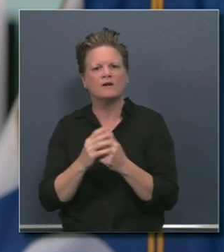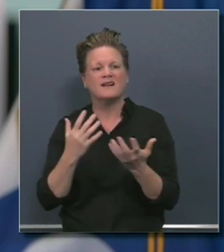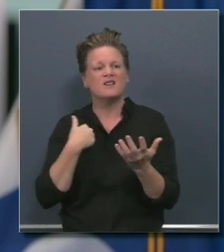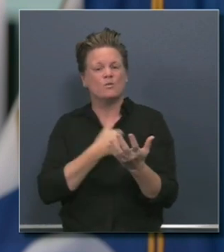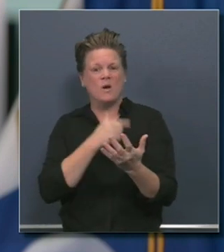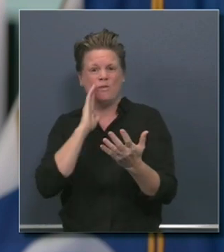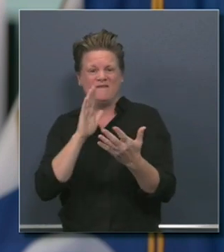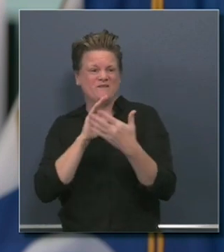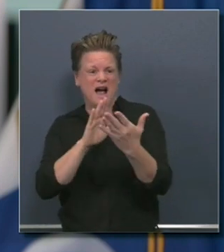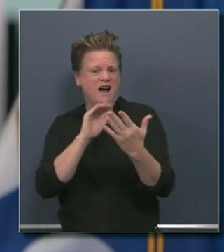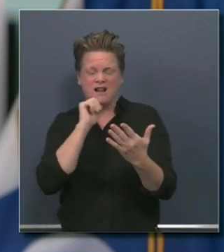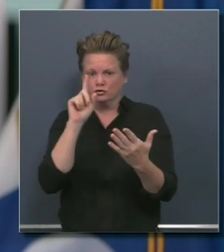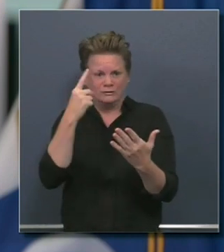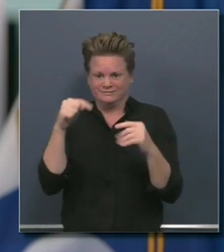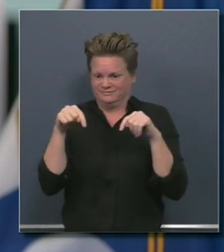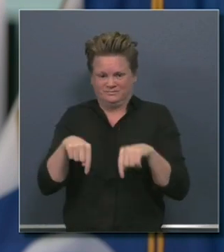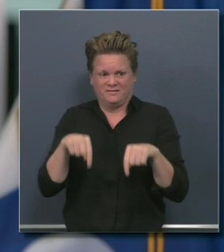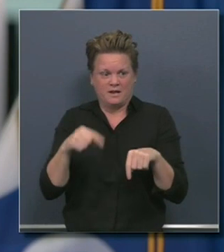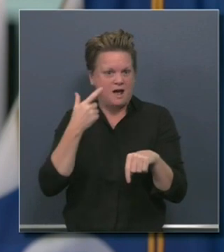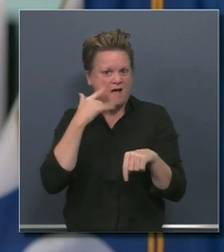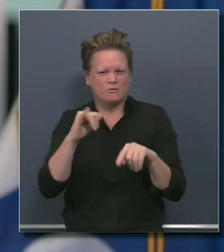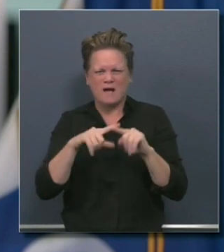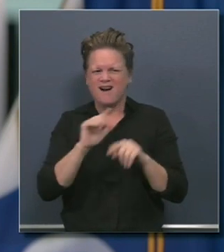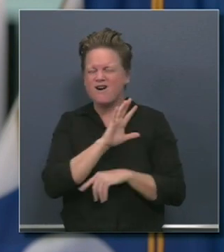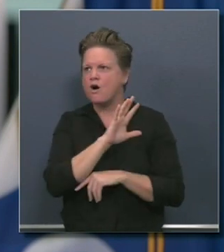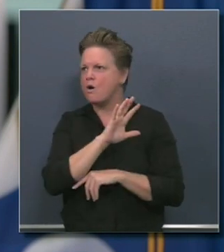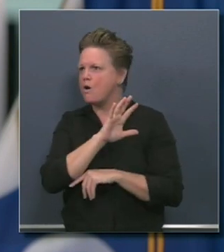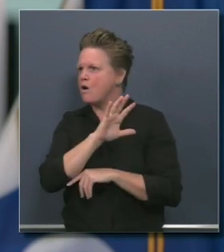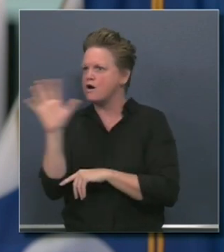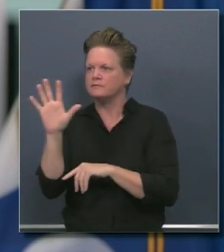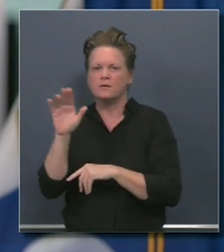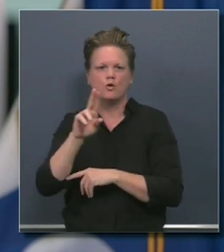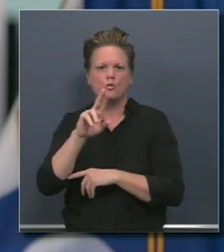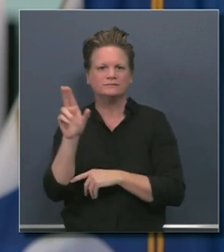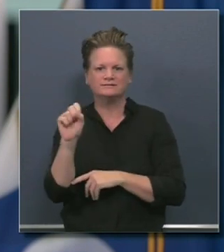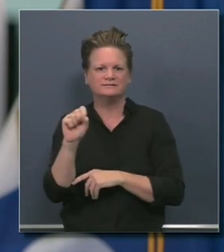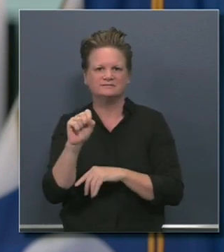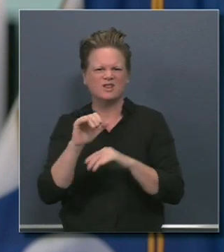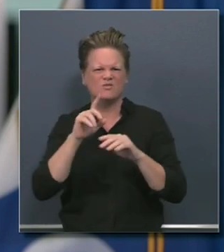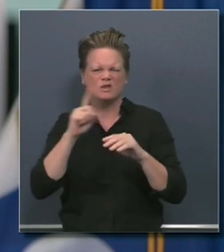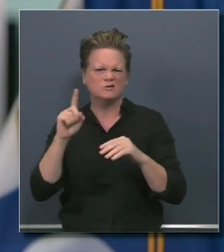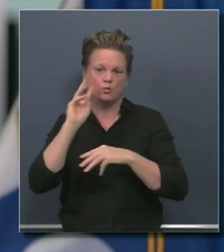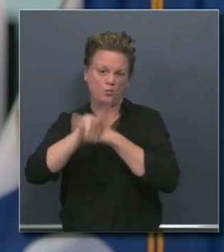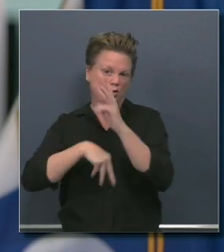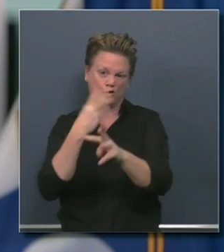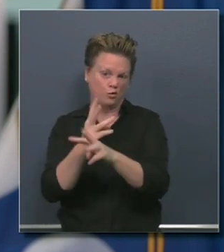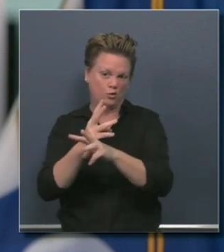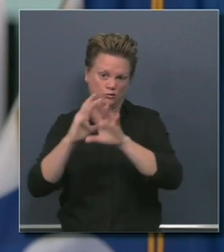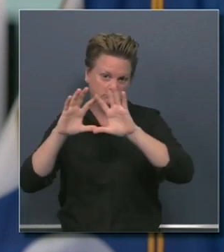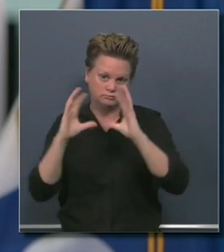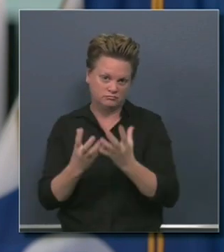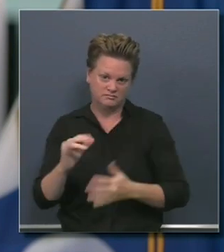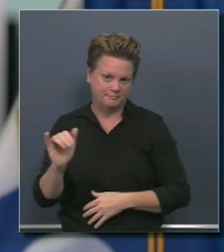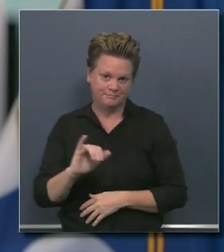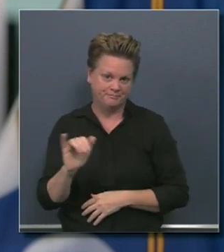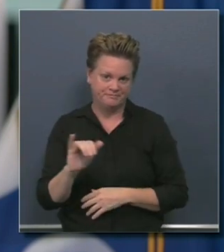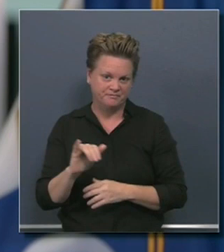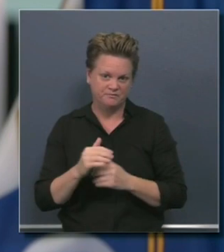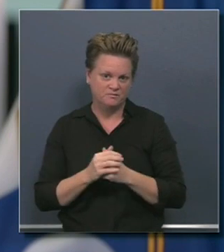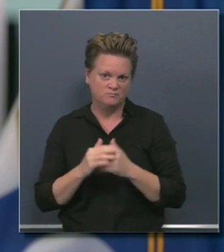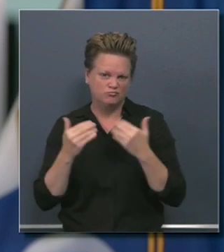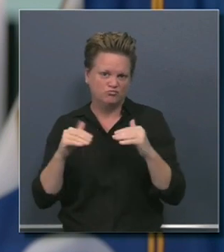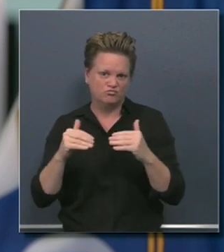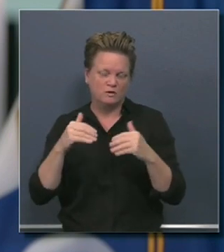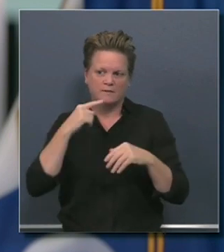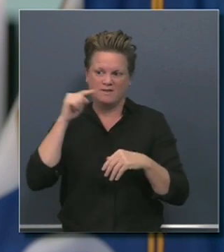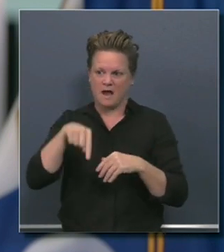the United States, and for that matter, around the rest of the world. You're seeing numbers come in in states large and small, the impact